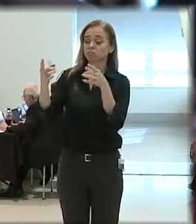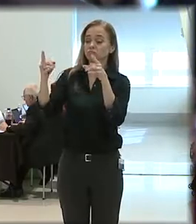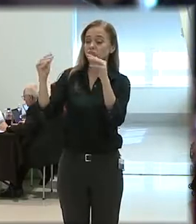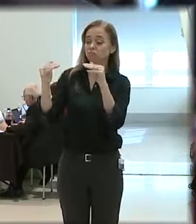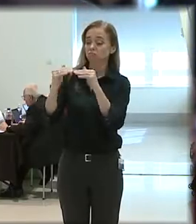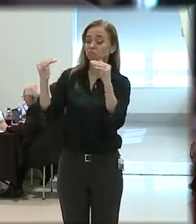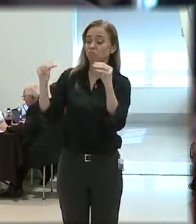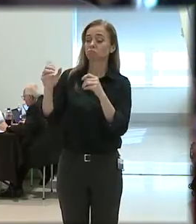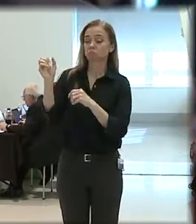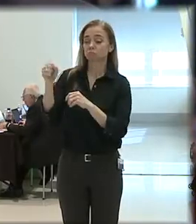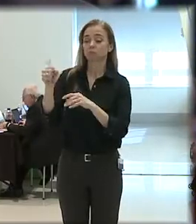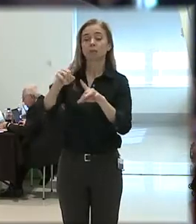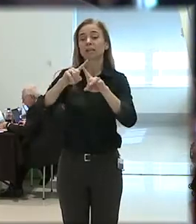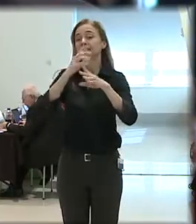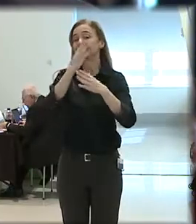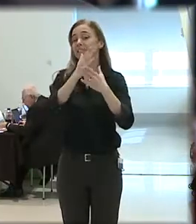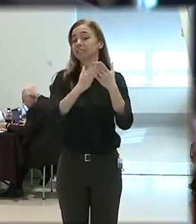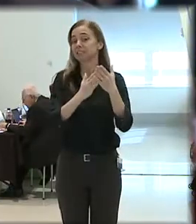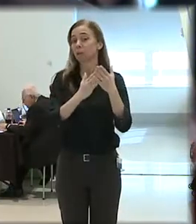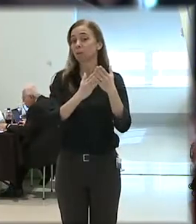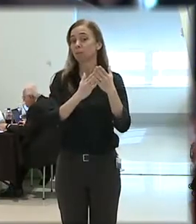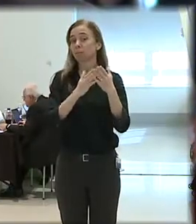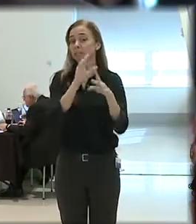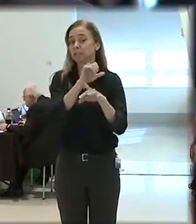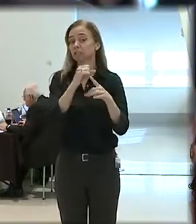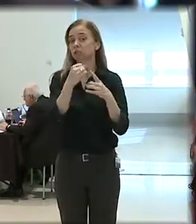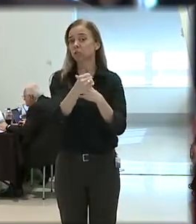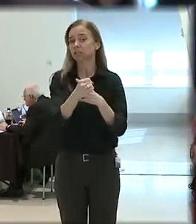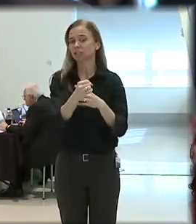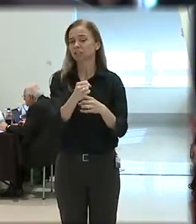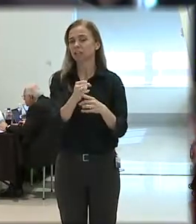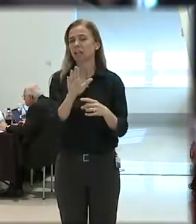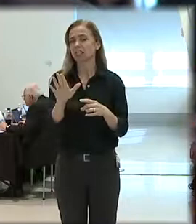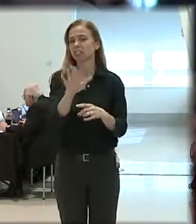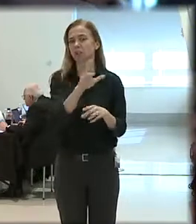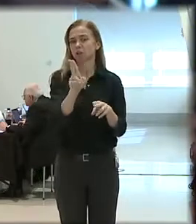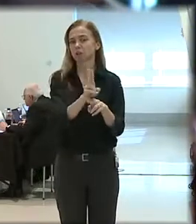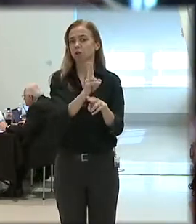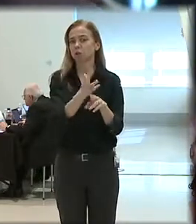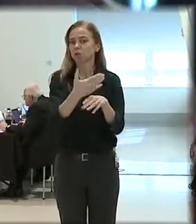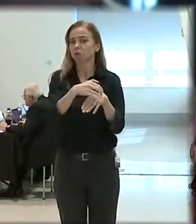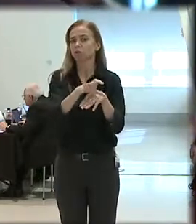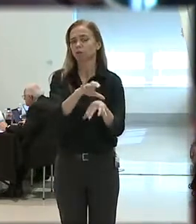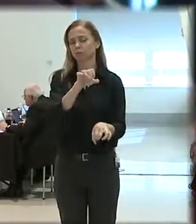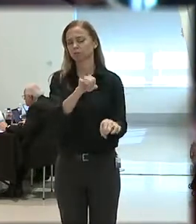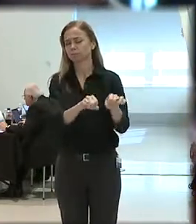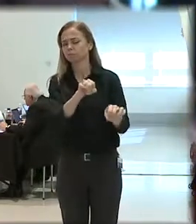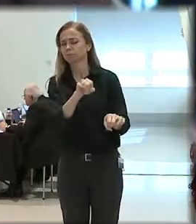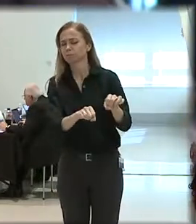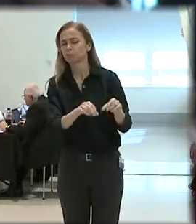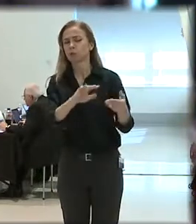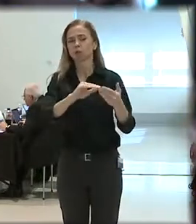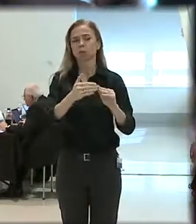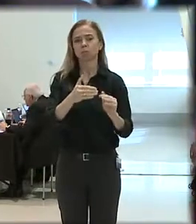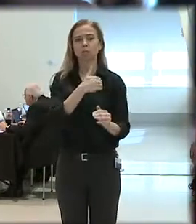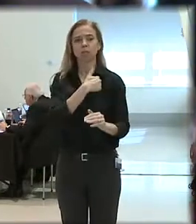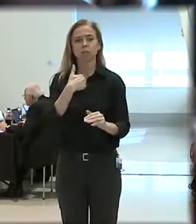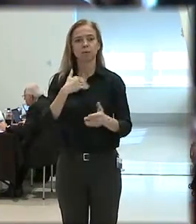But in some cases, the officer's use of force is questioned. And so community members become frustrated.